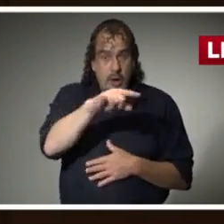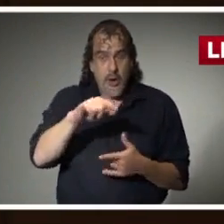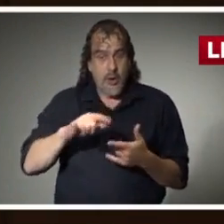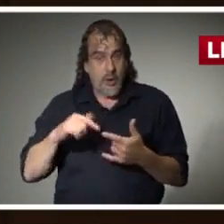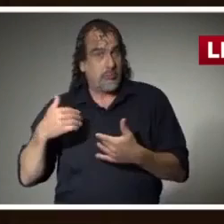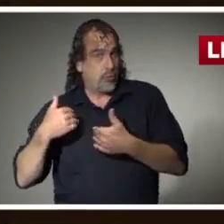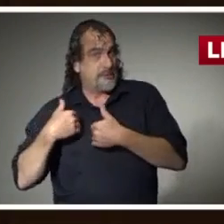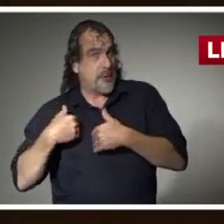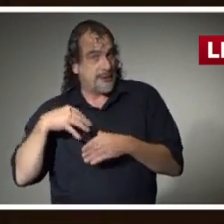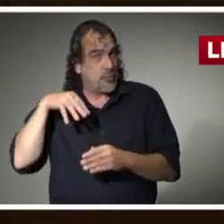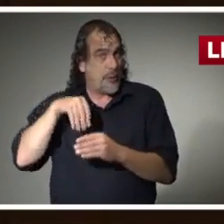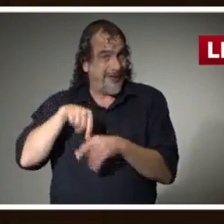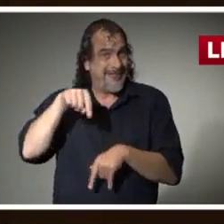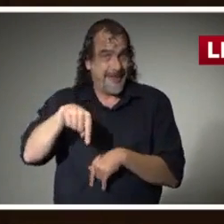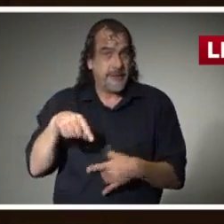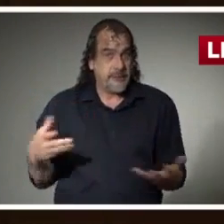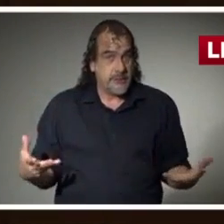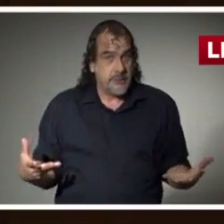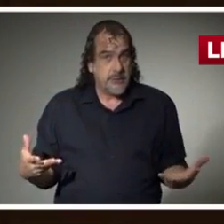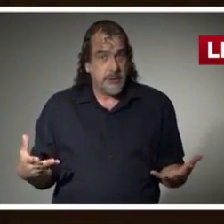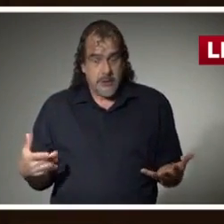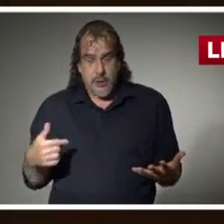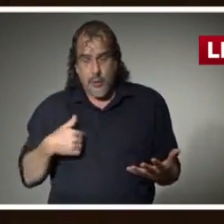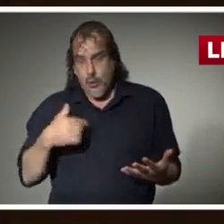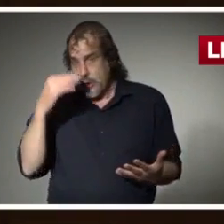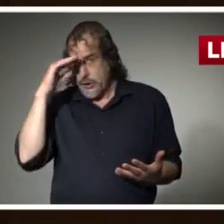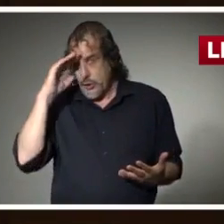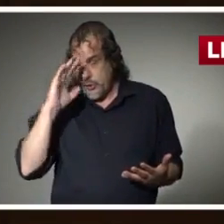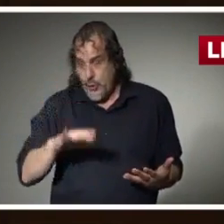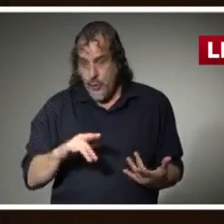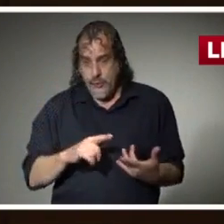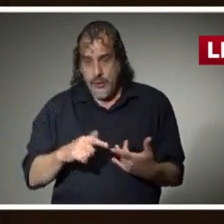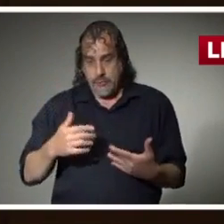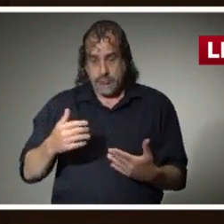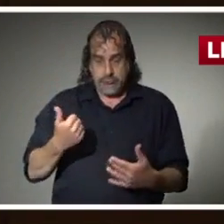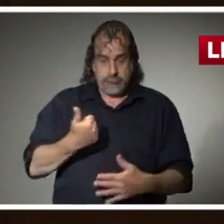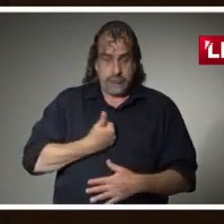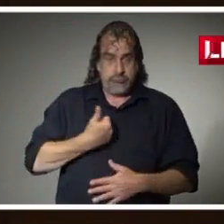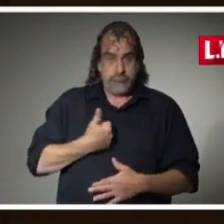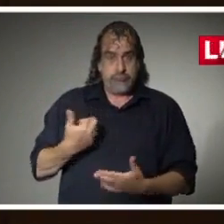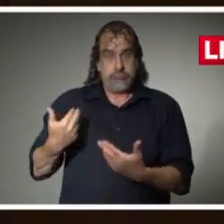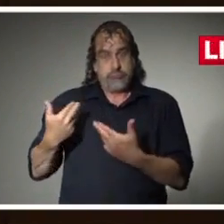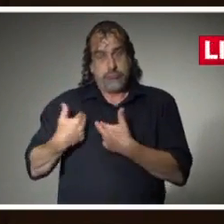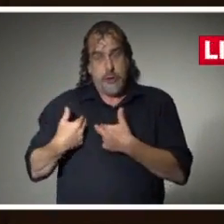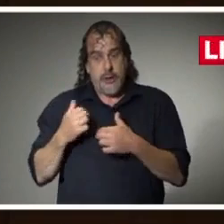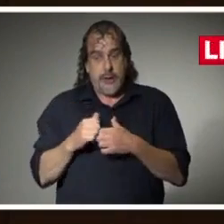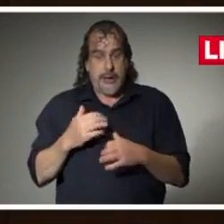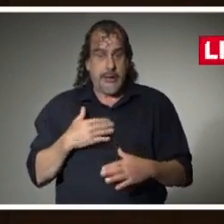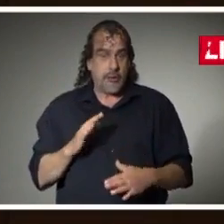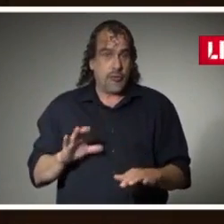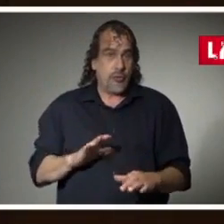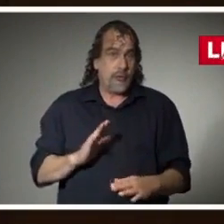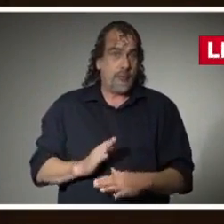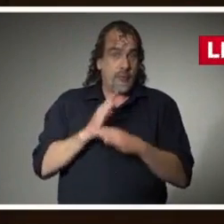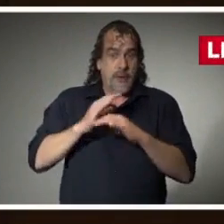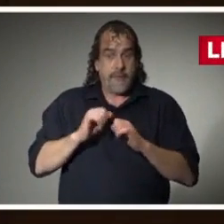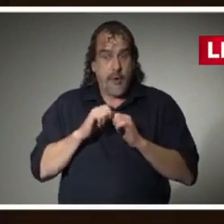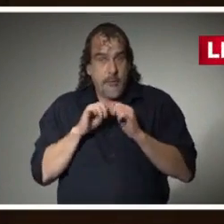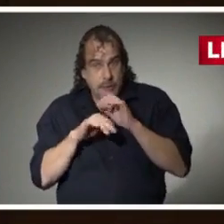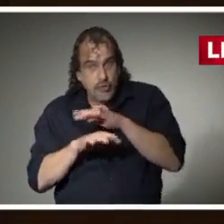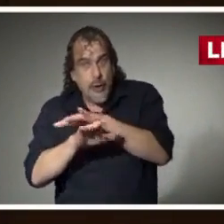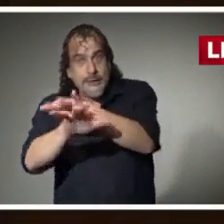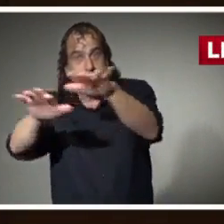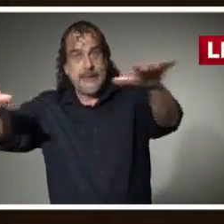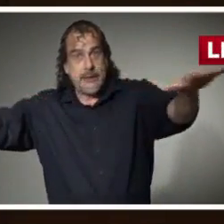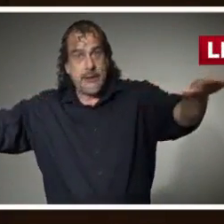our part. And we know that there are some things that we can do to prevent us from transmitting it